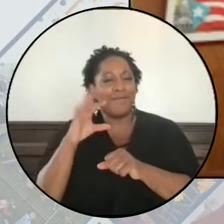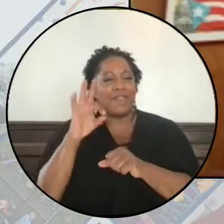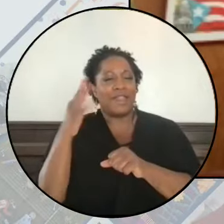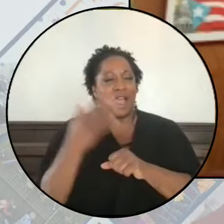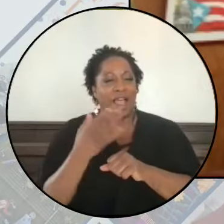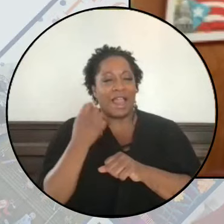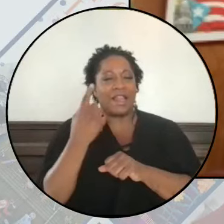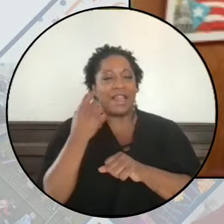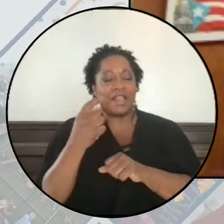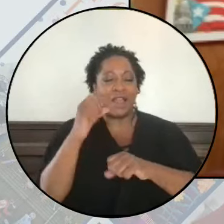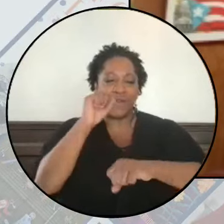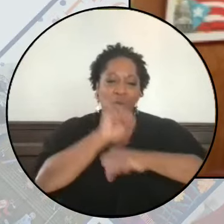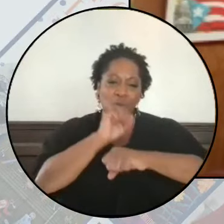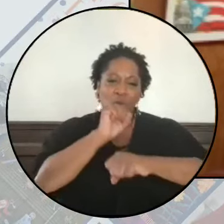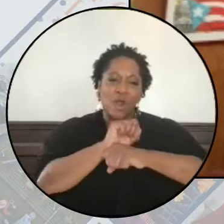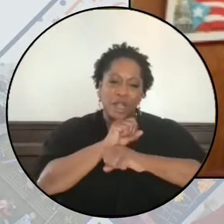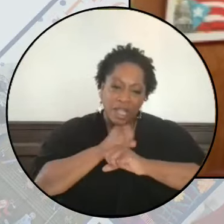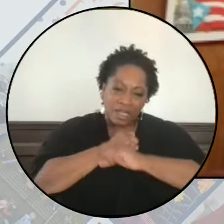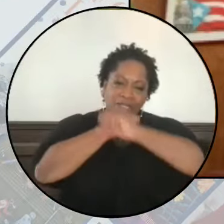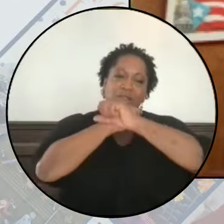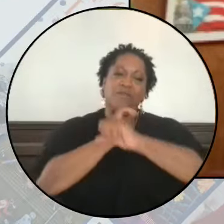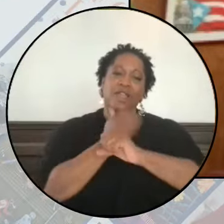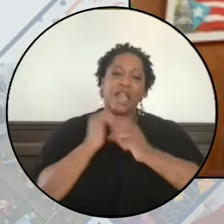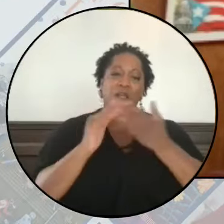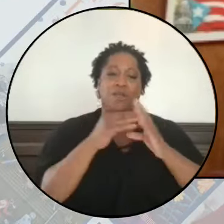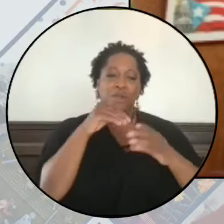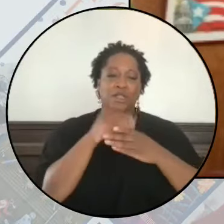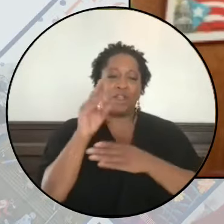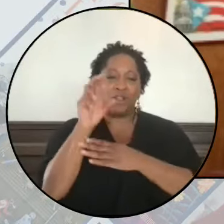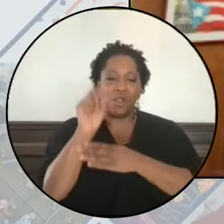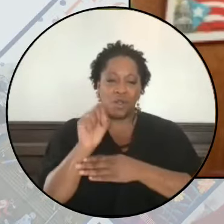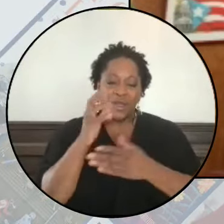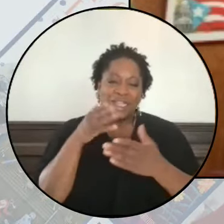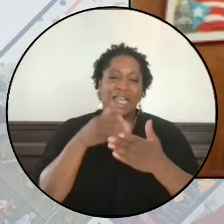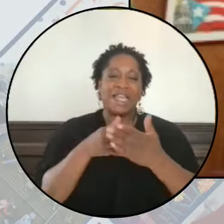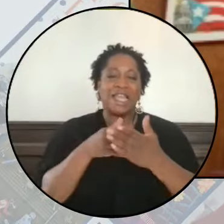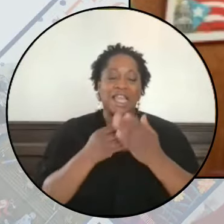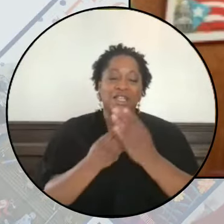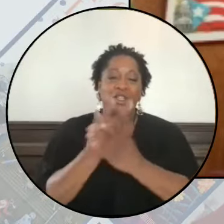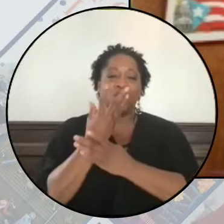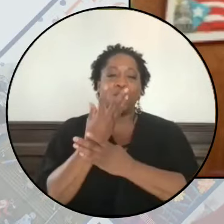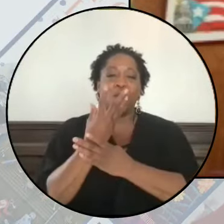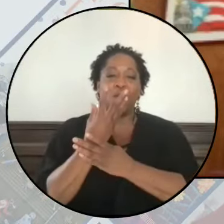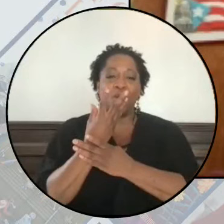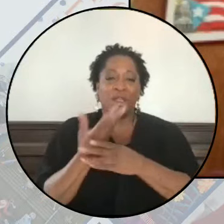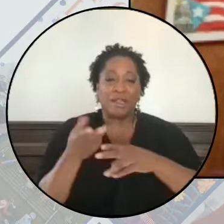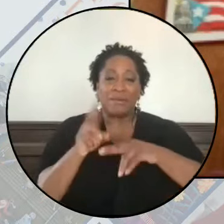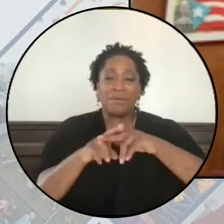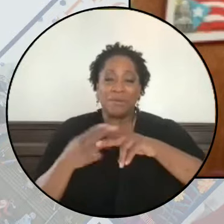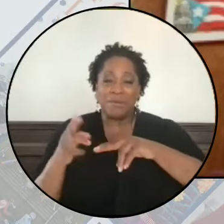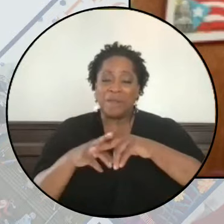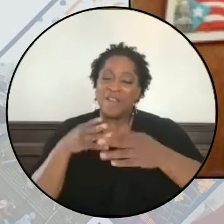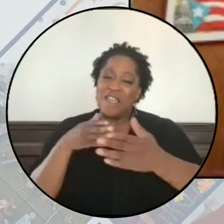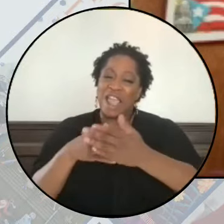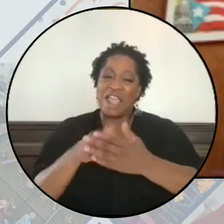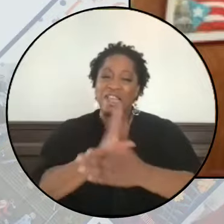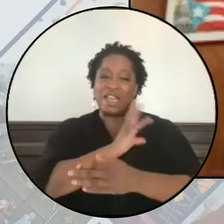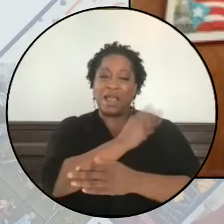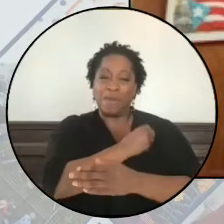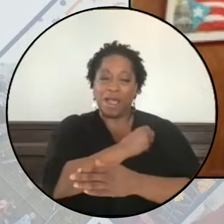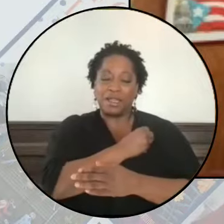defend and protect our communities right here in the United States against the growing rise of anti-Palestinian,